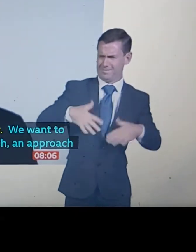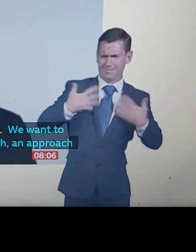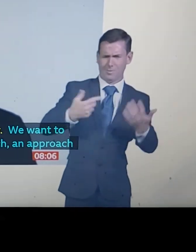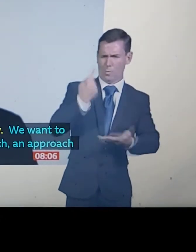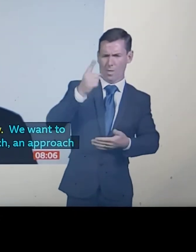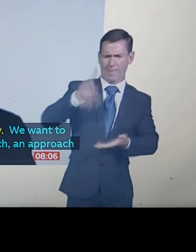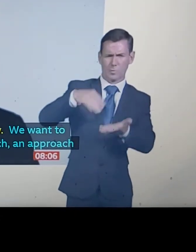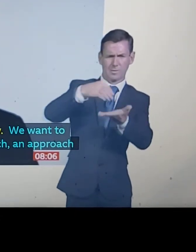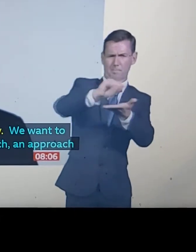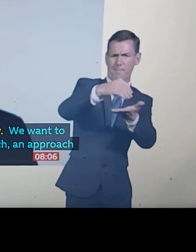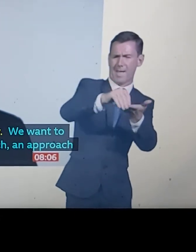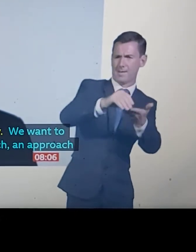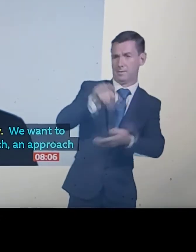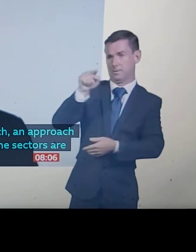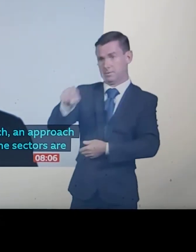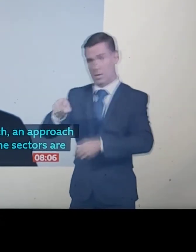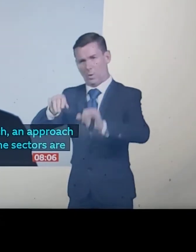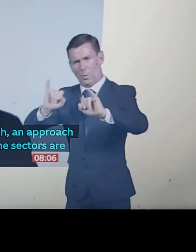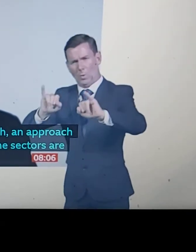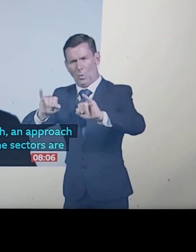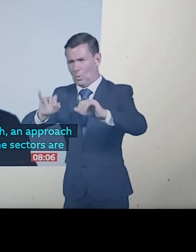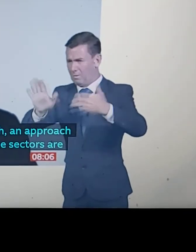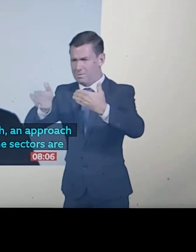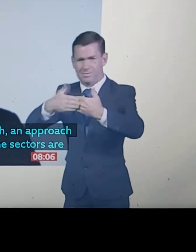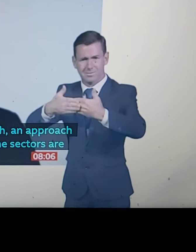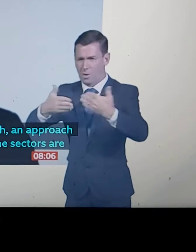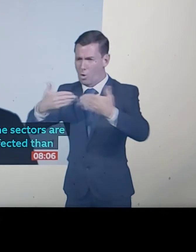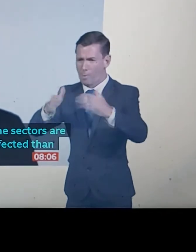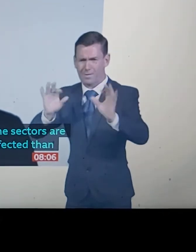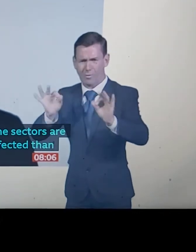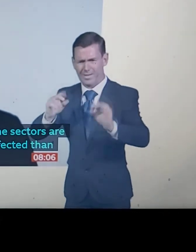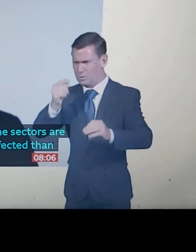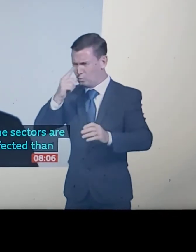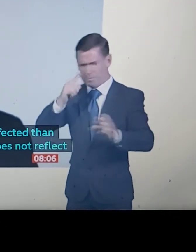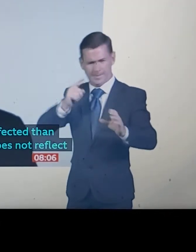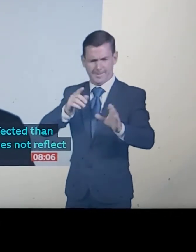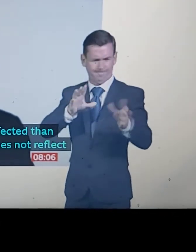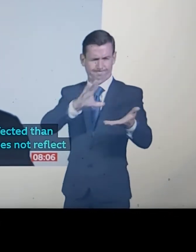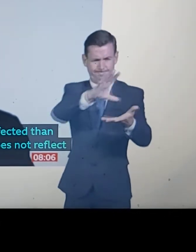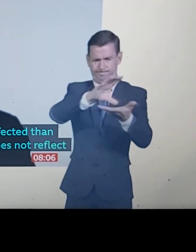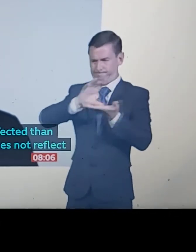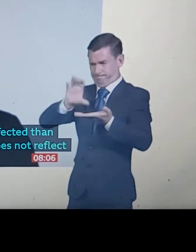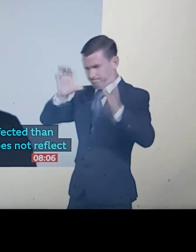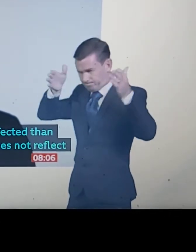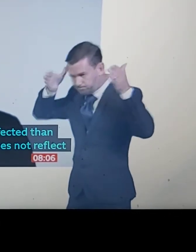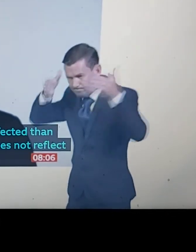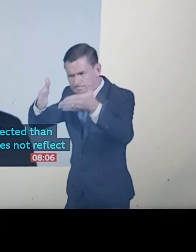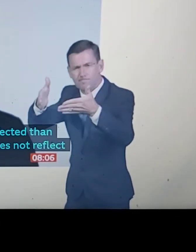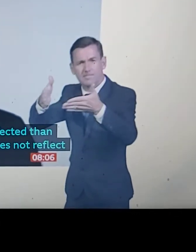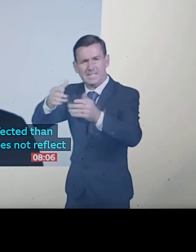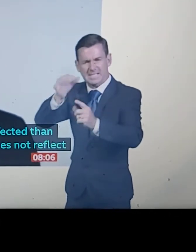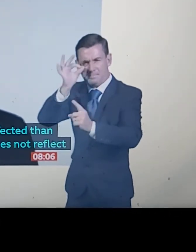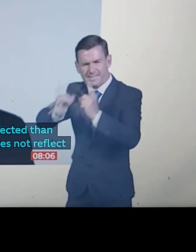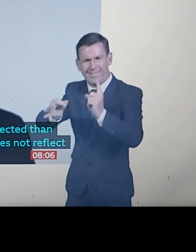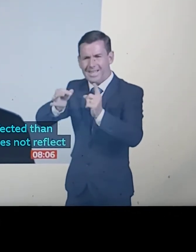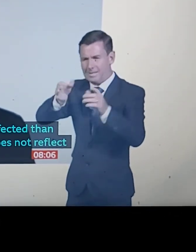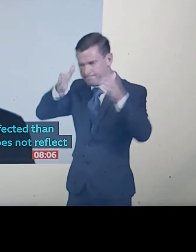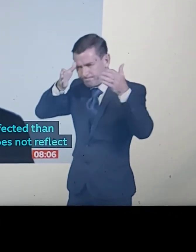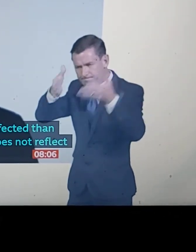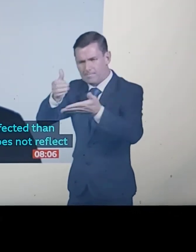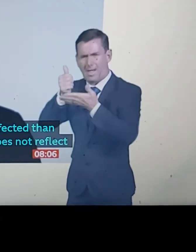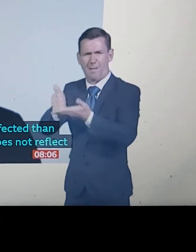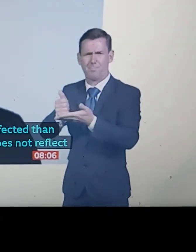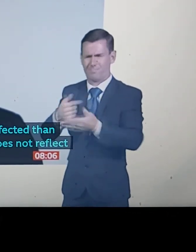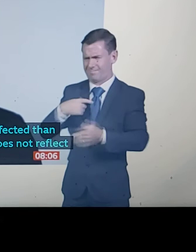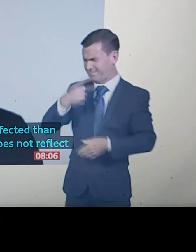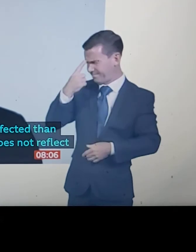To me, that bonus does not reflect a targeted approach. It seems to be, by the last-minute measure, you know, maybe government took